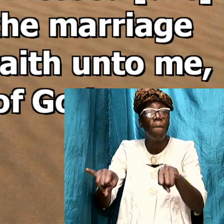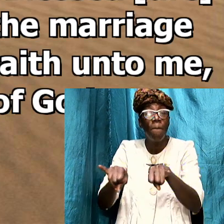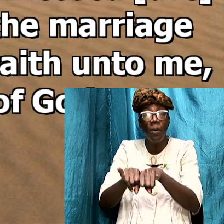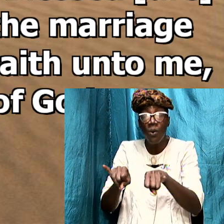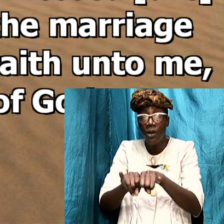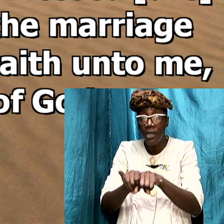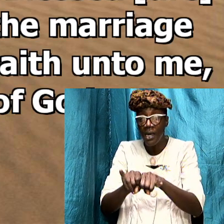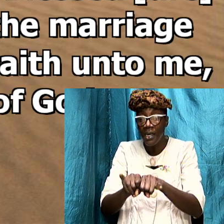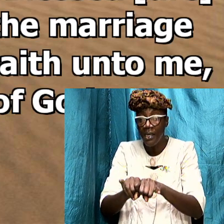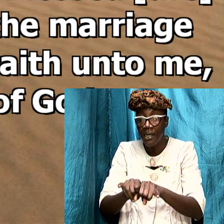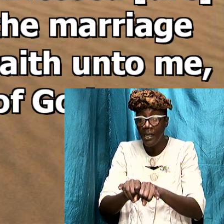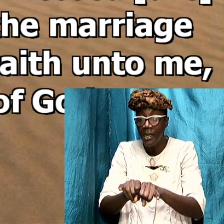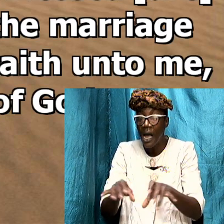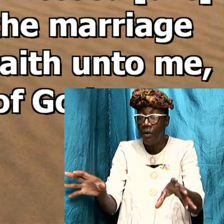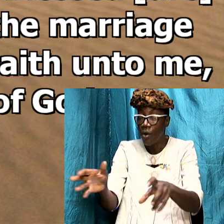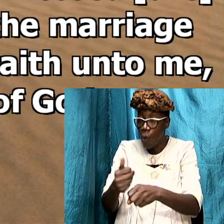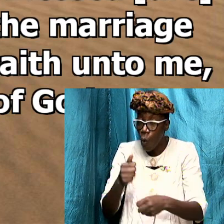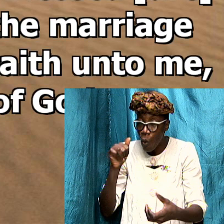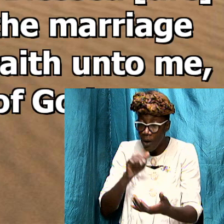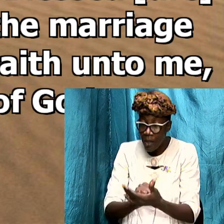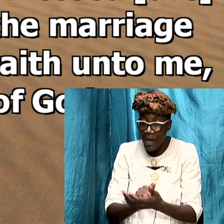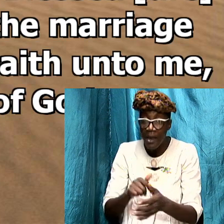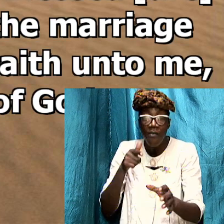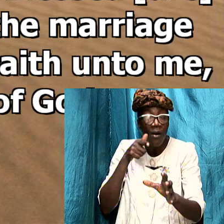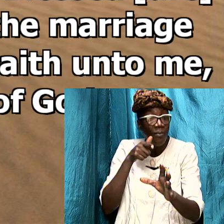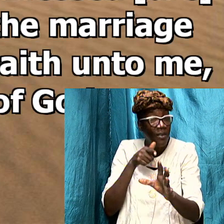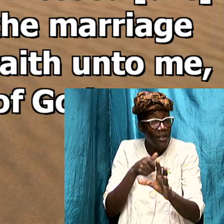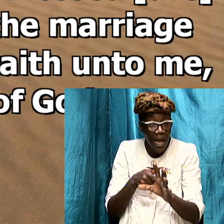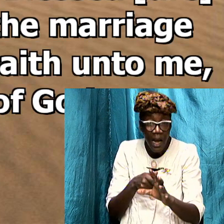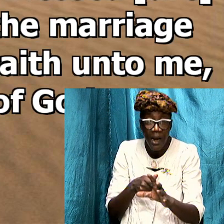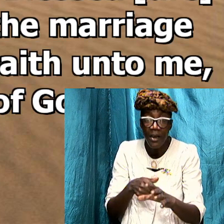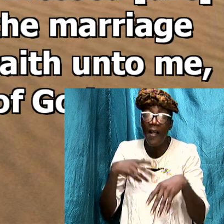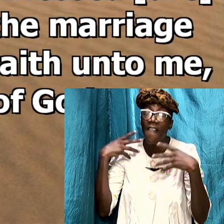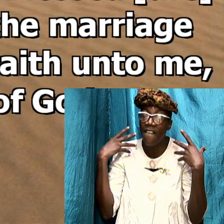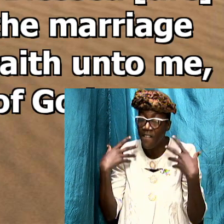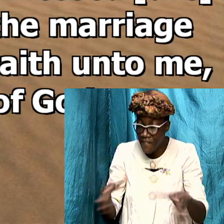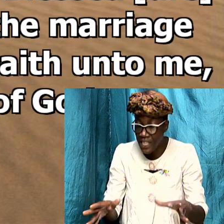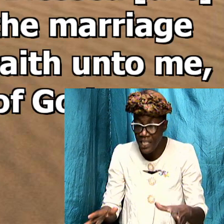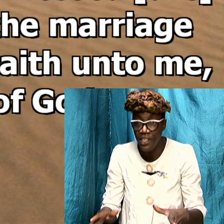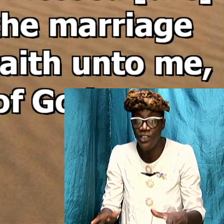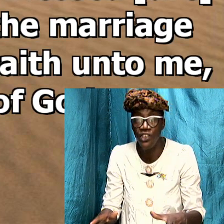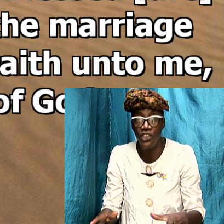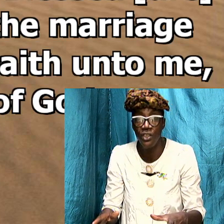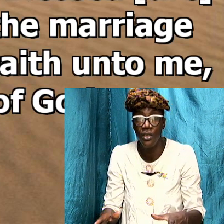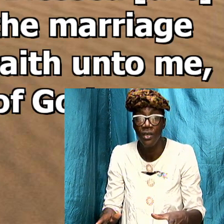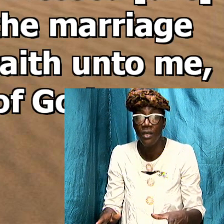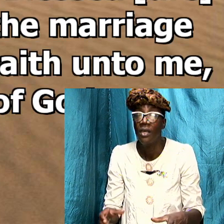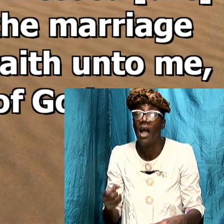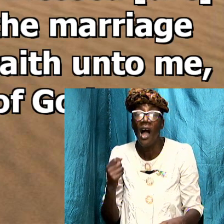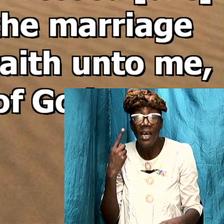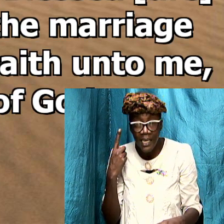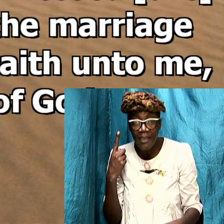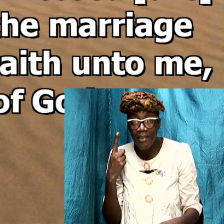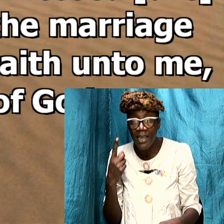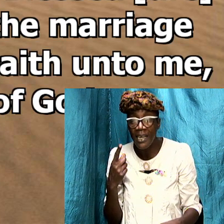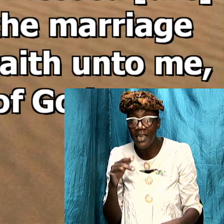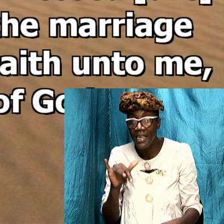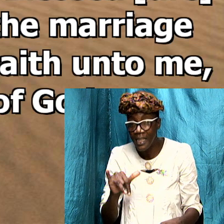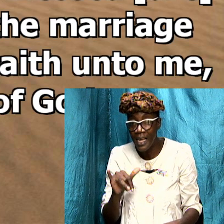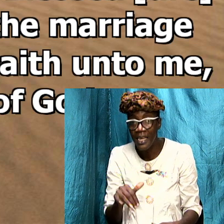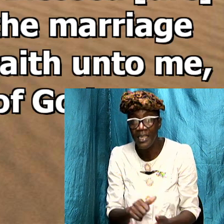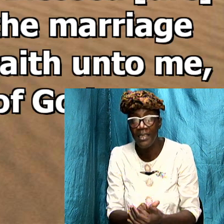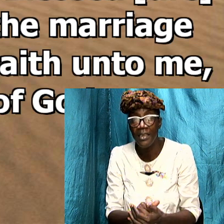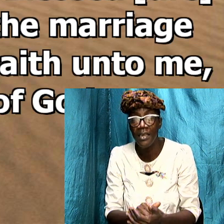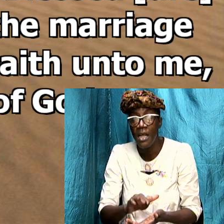beginning to very end very important that we understand that now for those